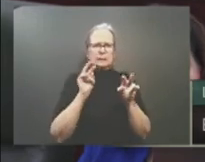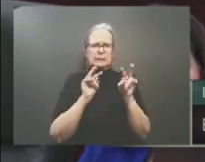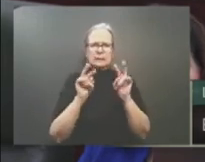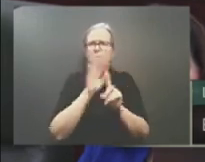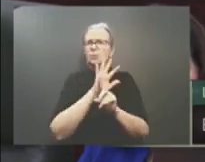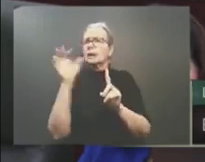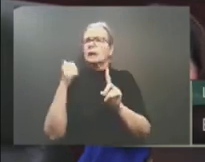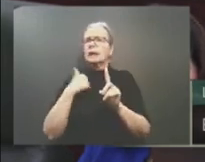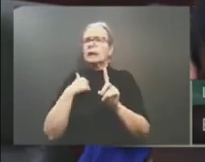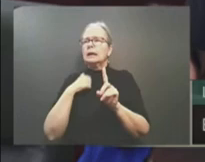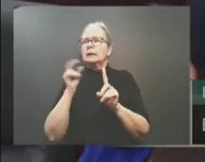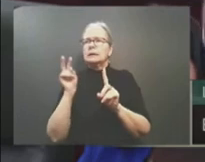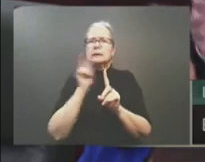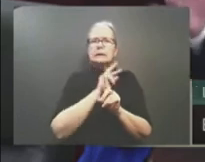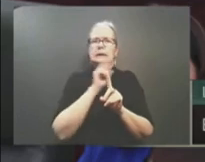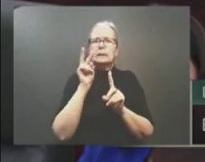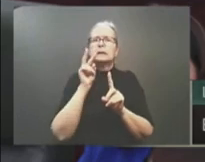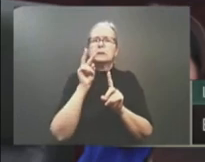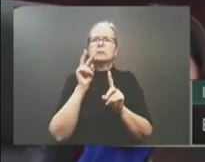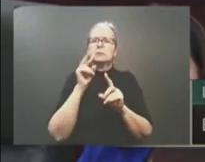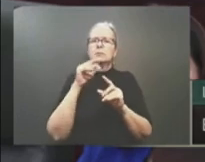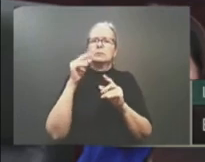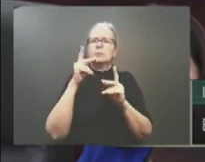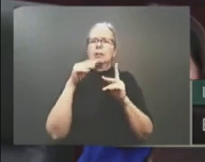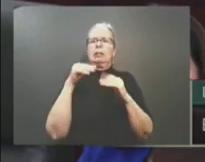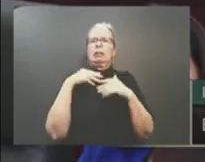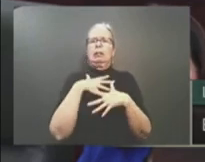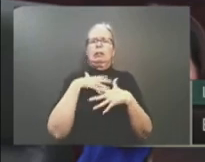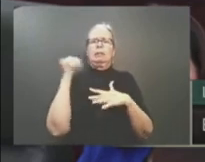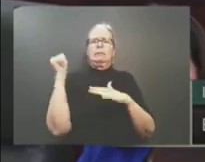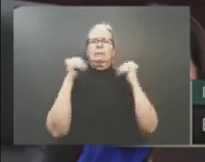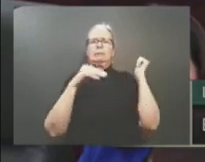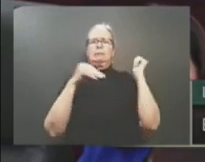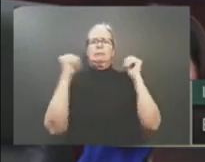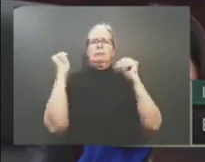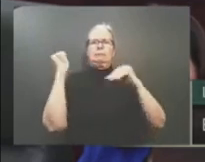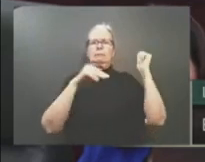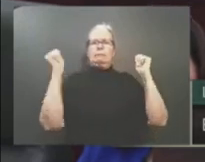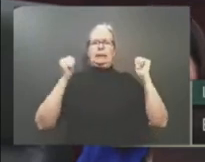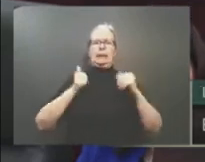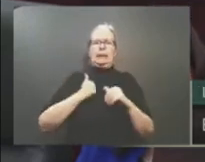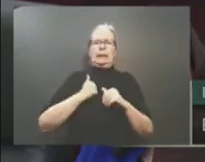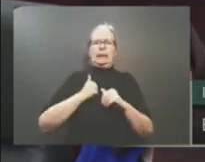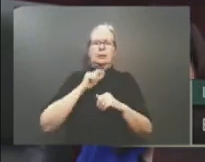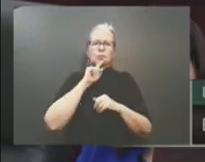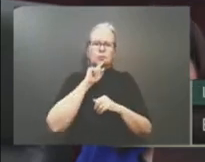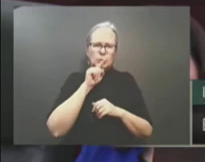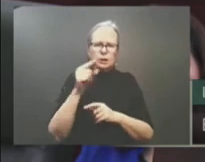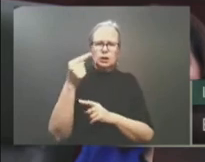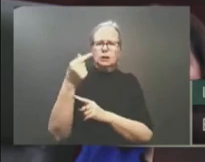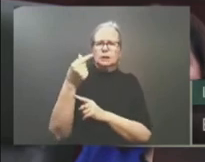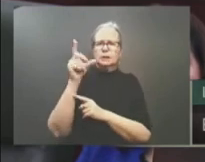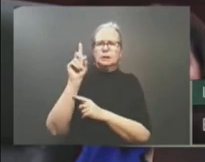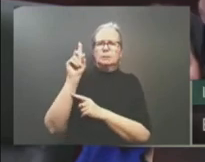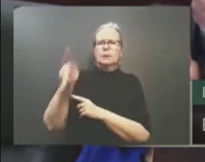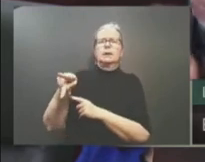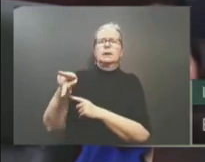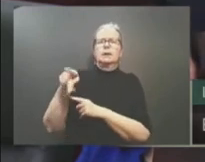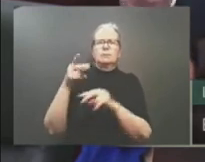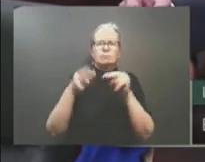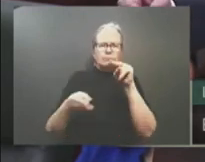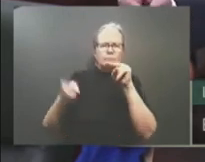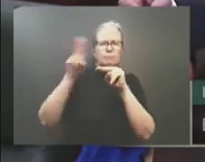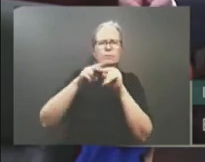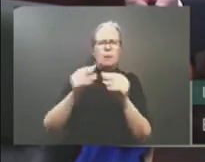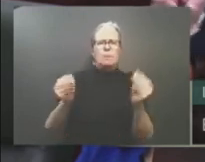2015, Canadian real GDP has grown by 13%. But this growth has been entirely driven by government and